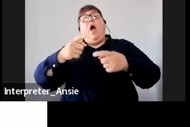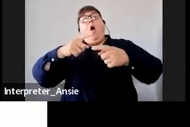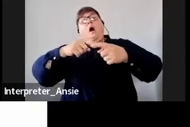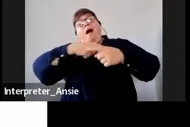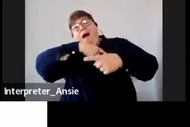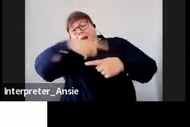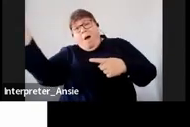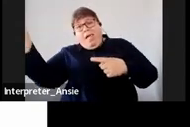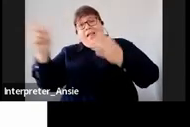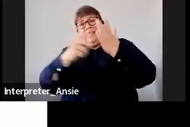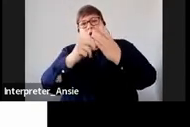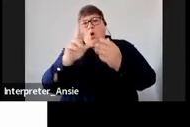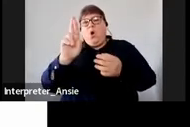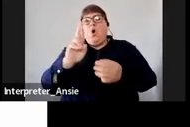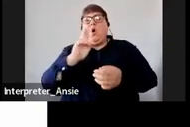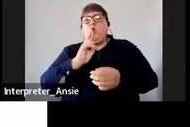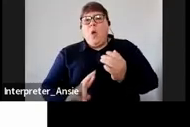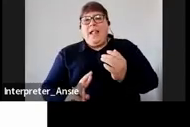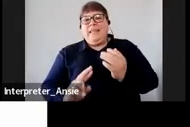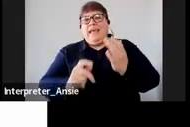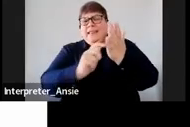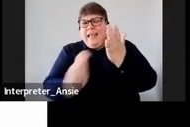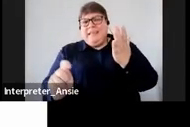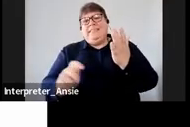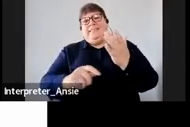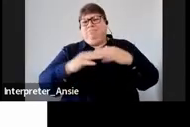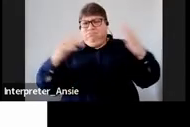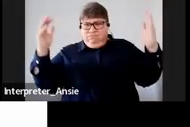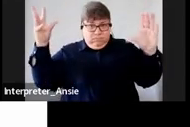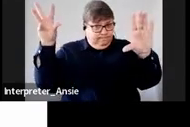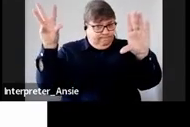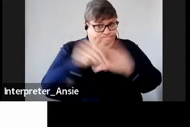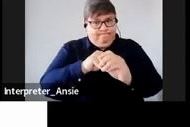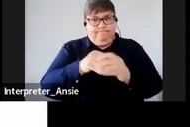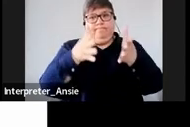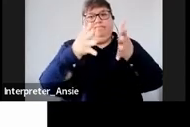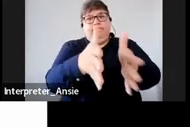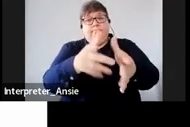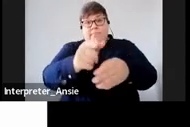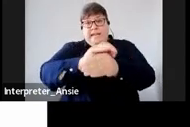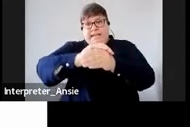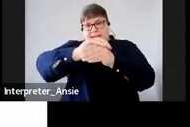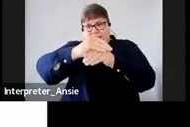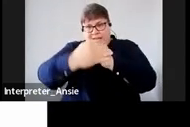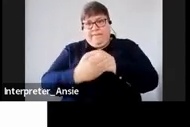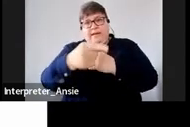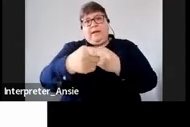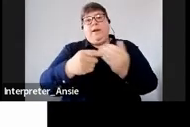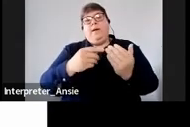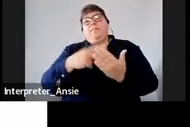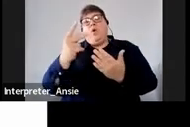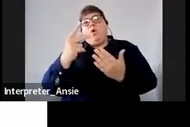royalty tax all other tax that you might think of is covered under the program so